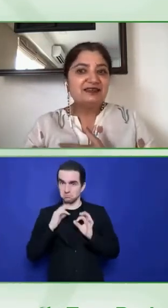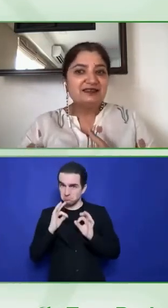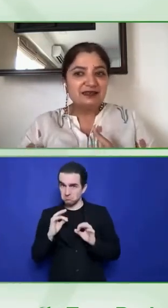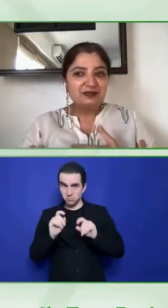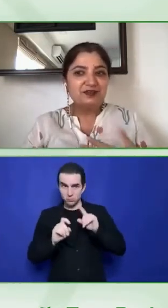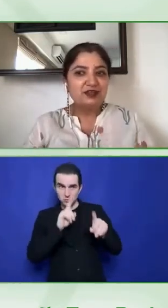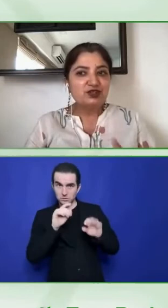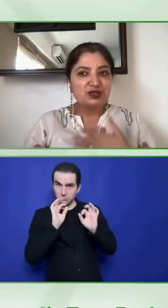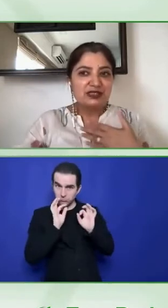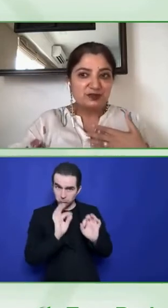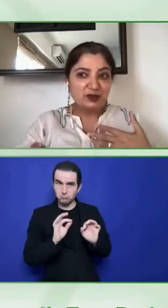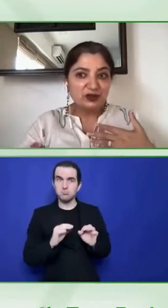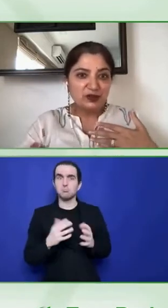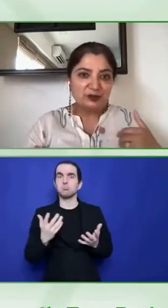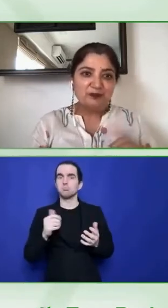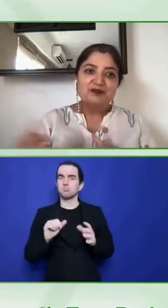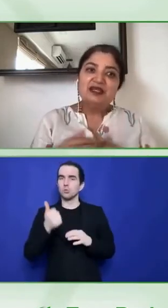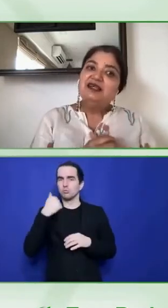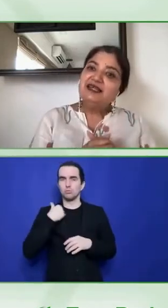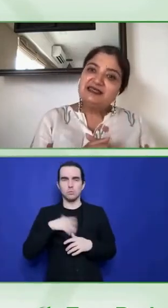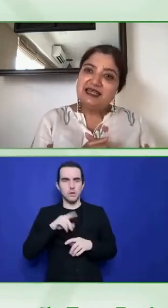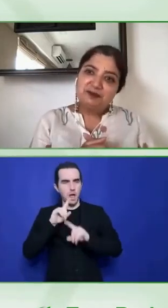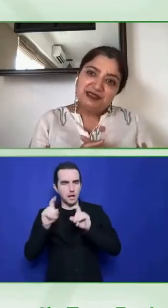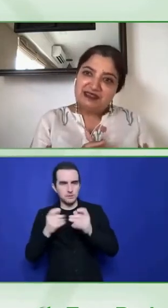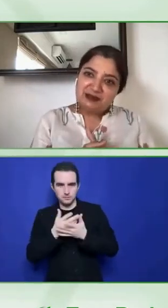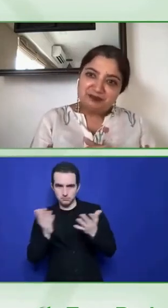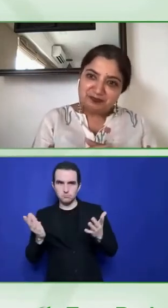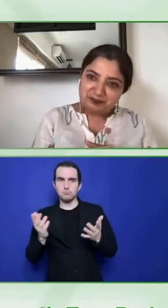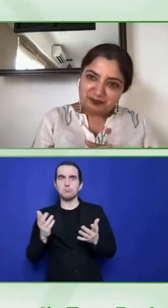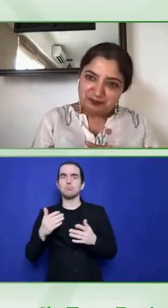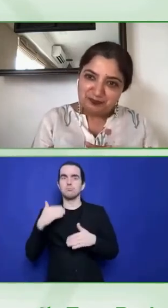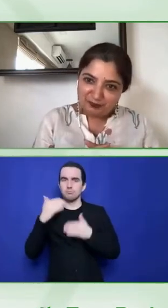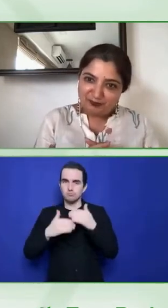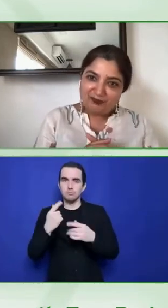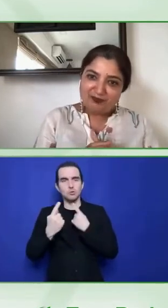audit standards and certification as we go along. Next slide, please.